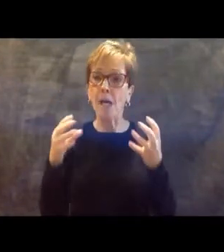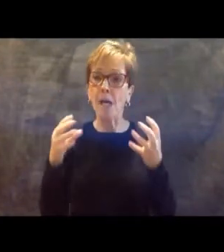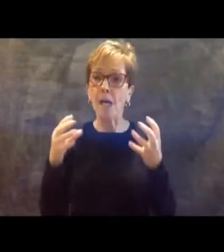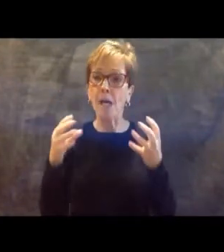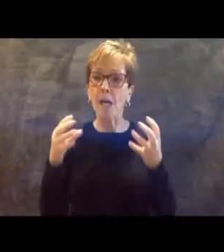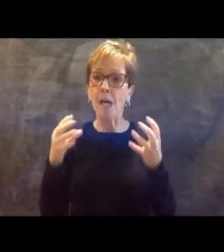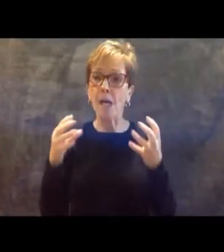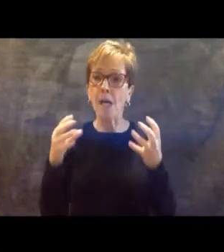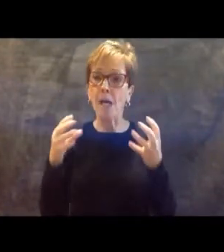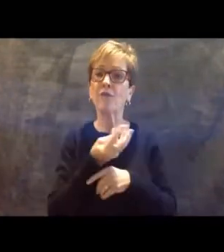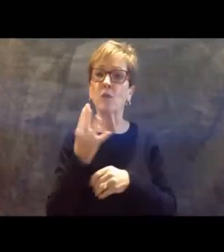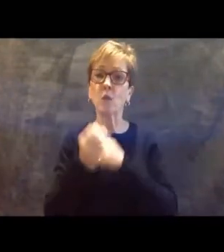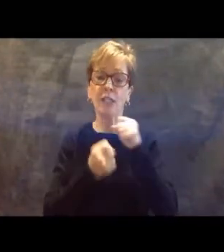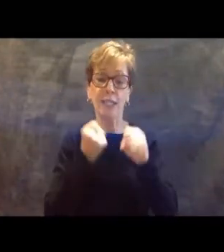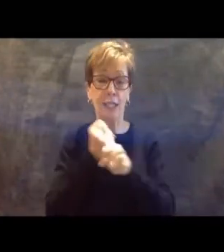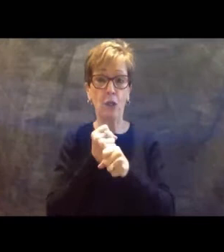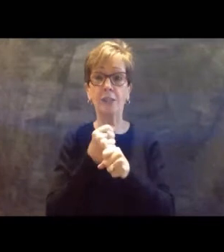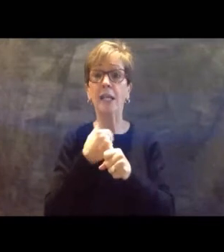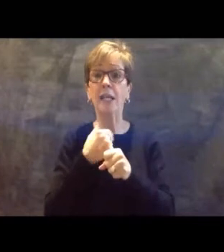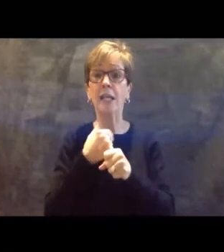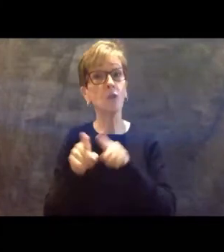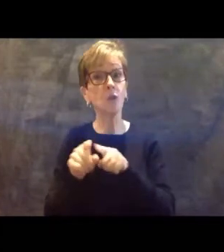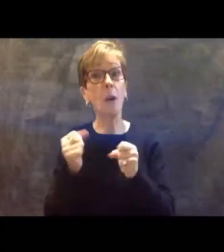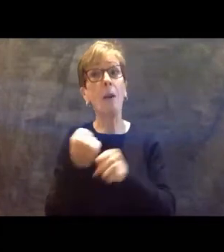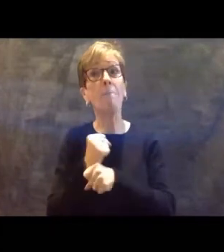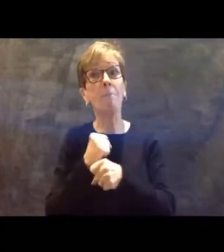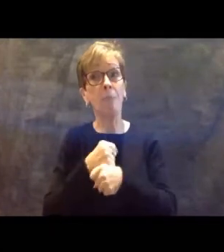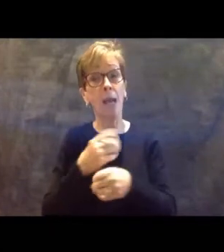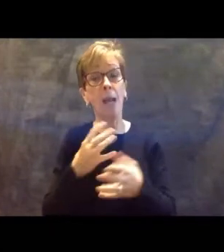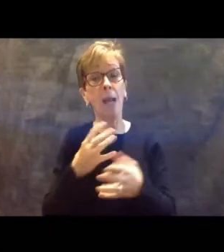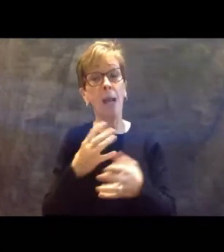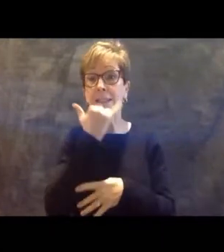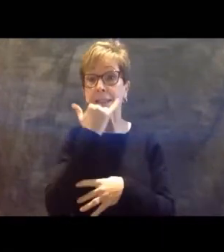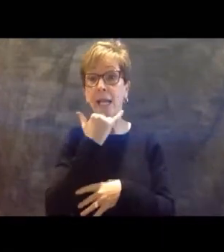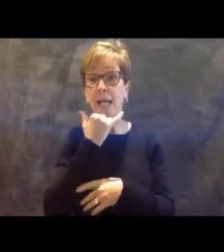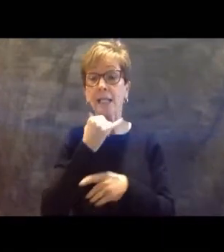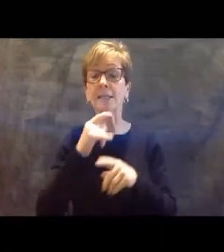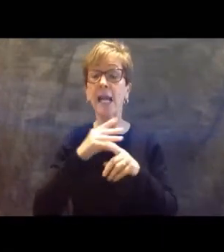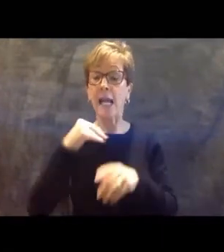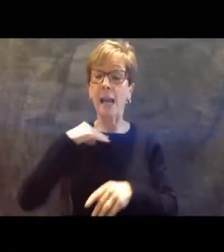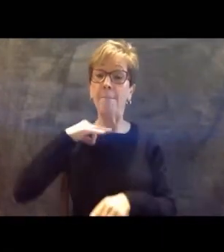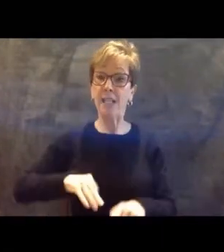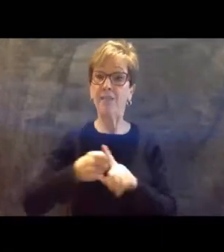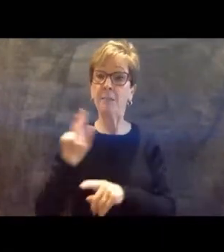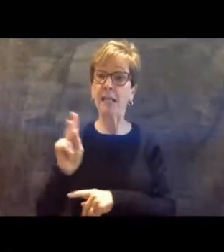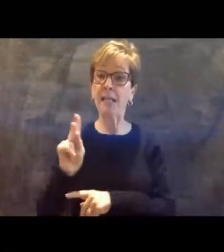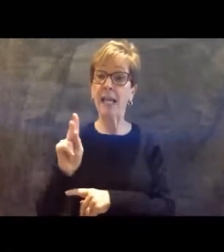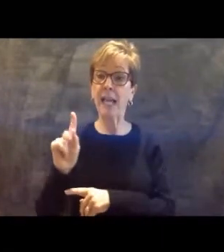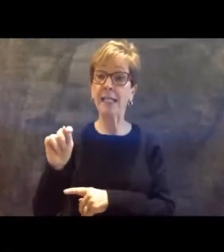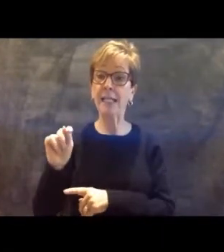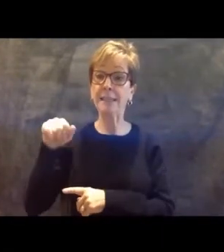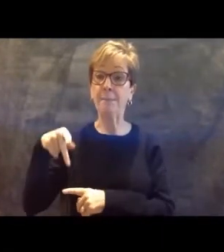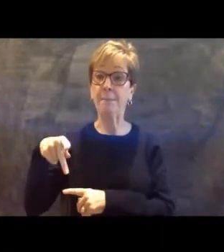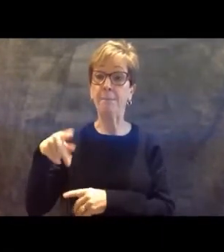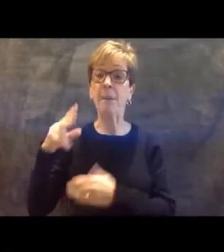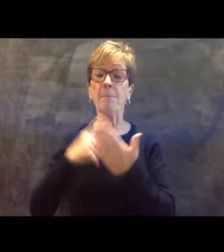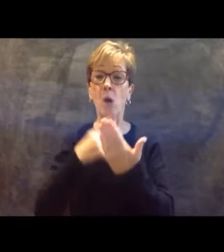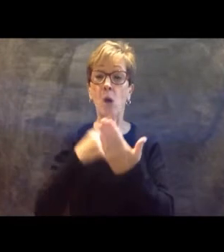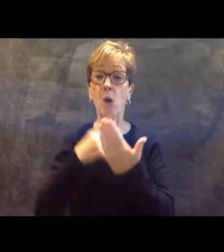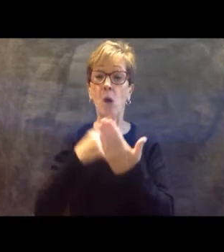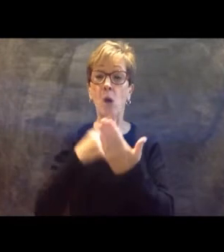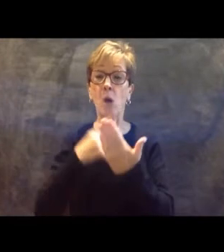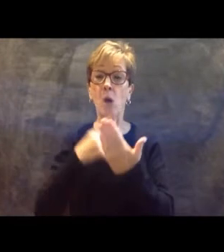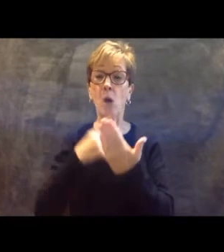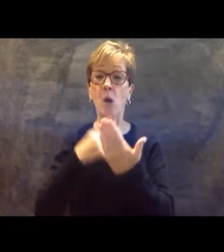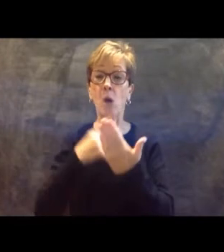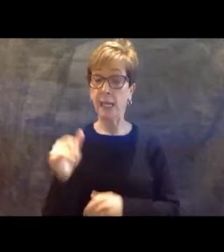I also made so many mistakes early on, and I benefited from the K-TIP program in Kentucky and was surprised when I